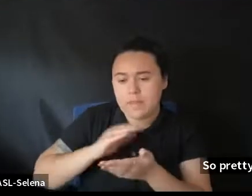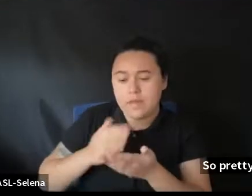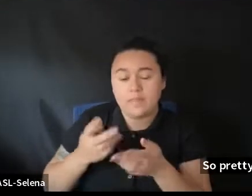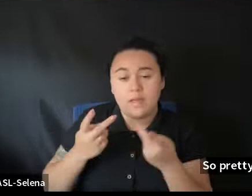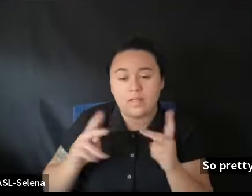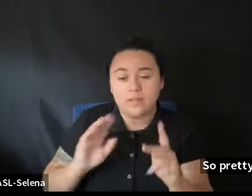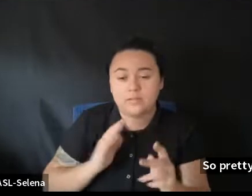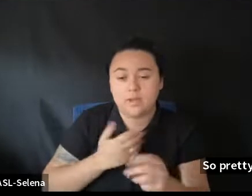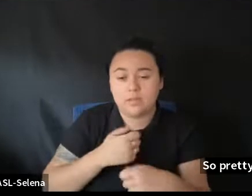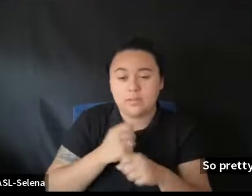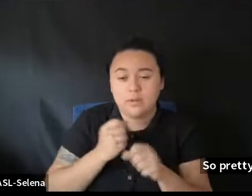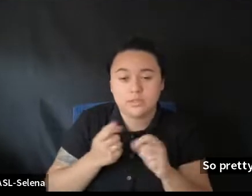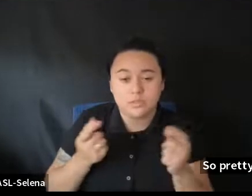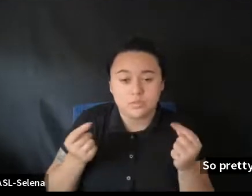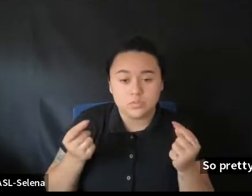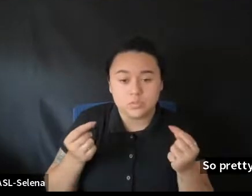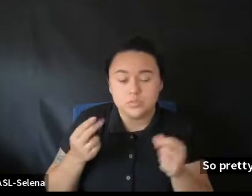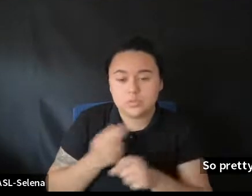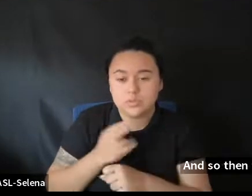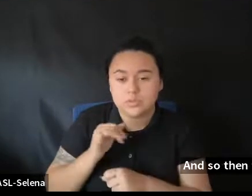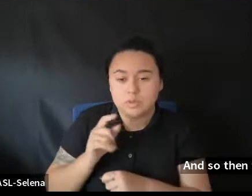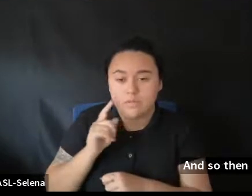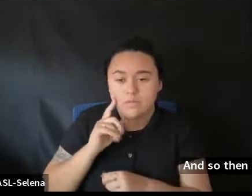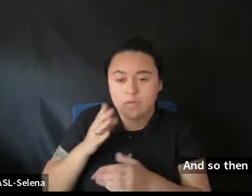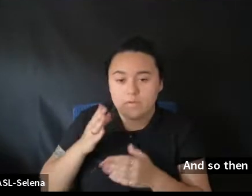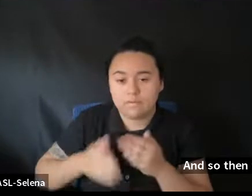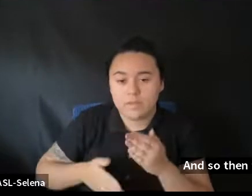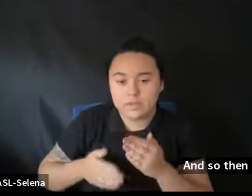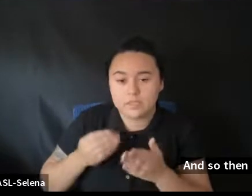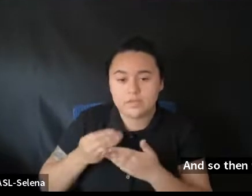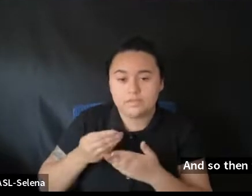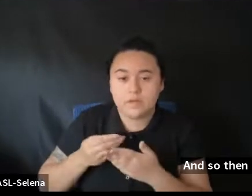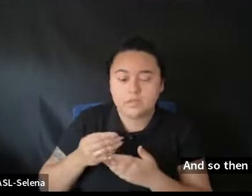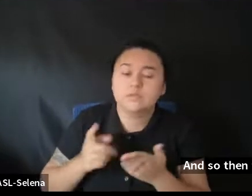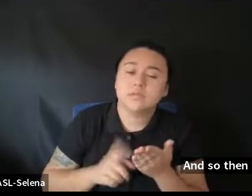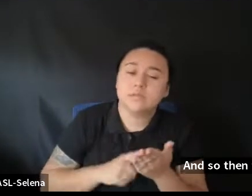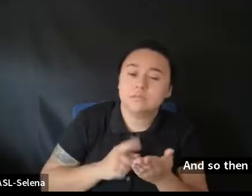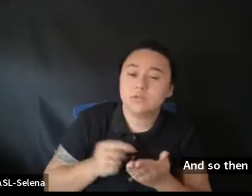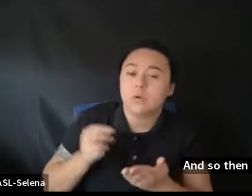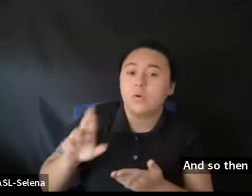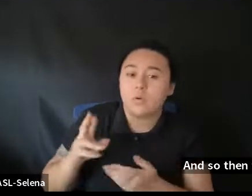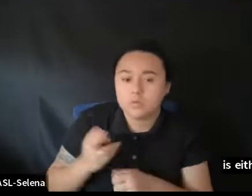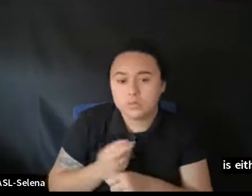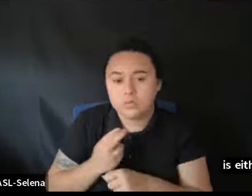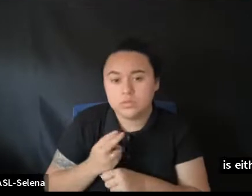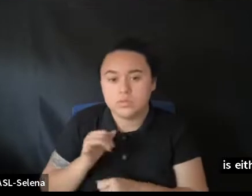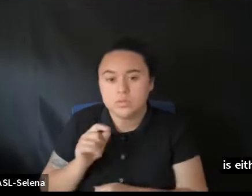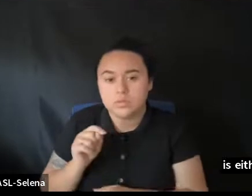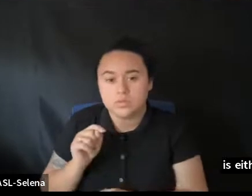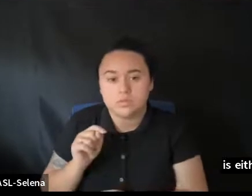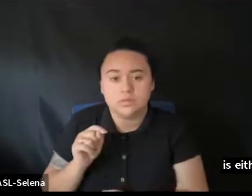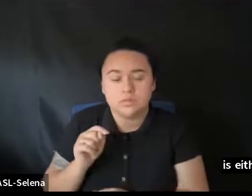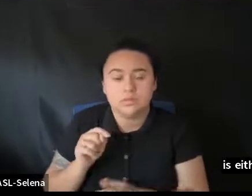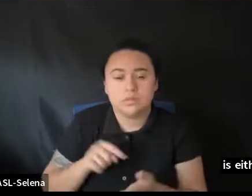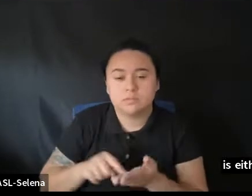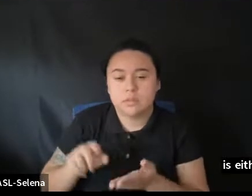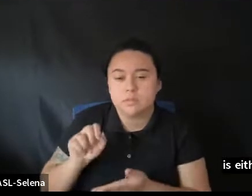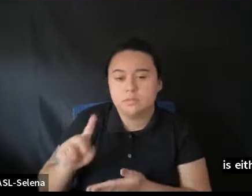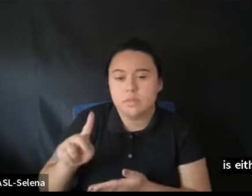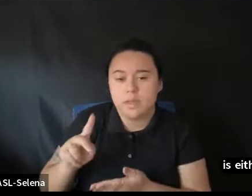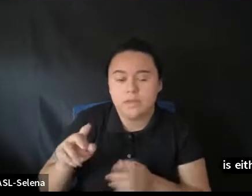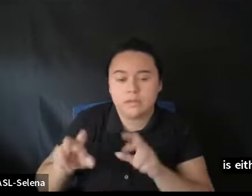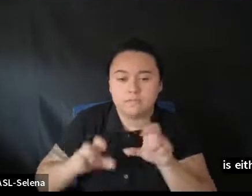do is either use it for finishing funds sometimes, or to use it to pay back investors